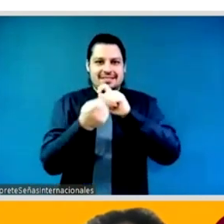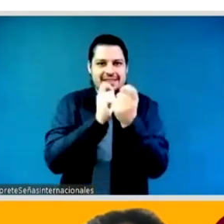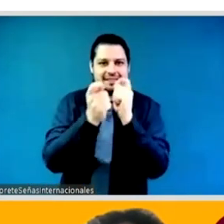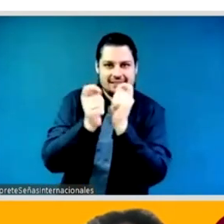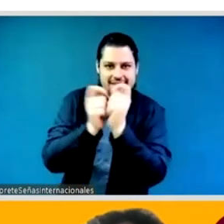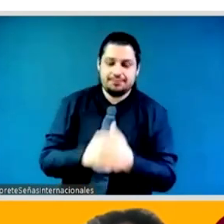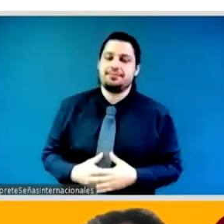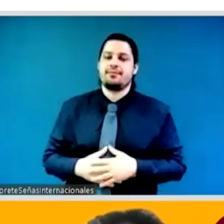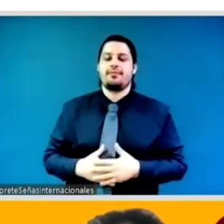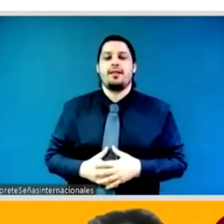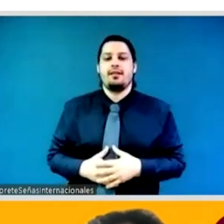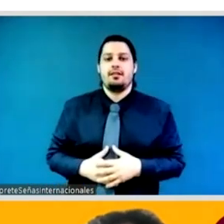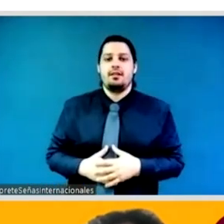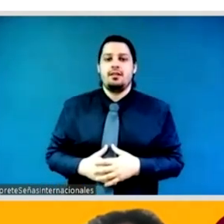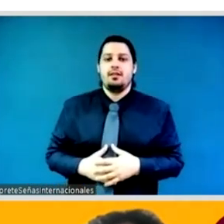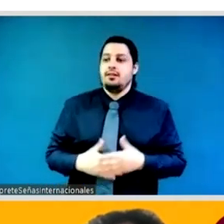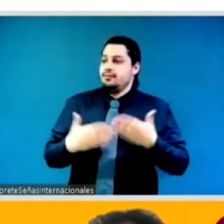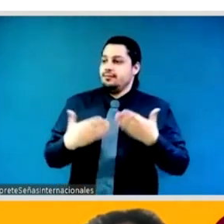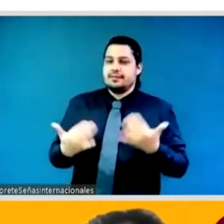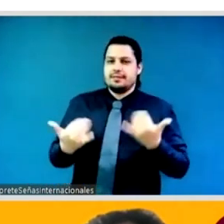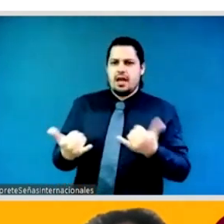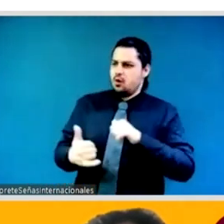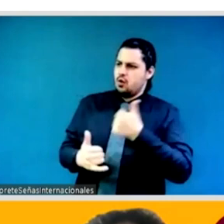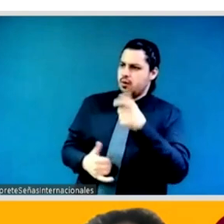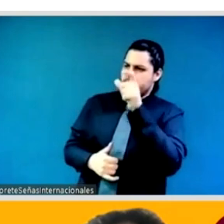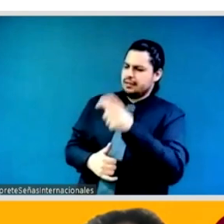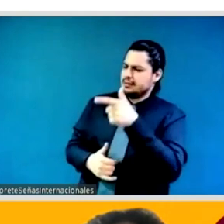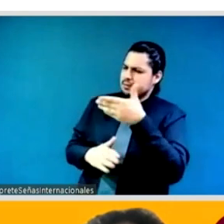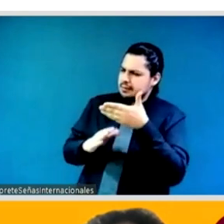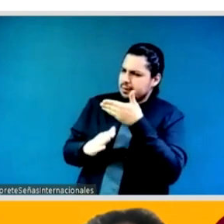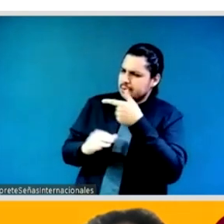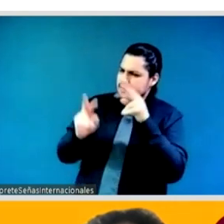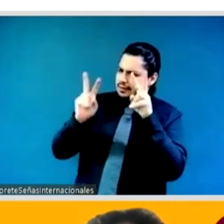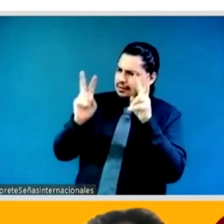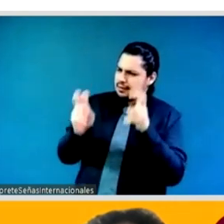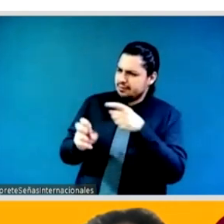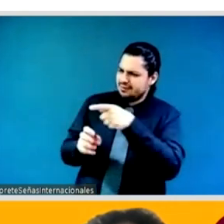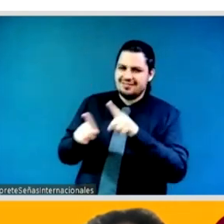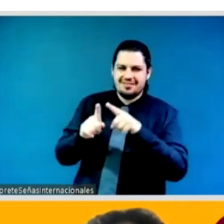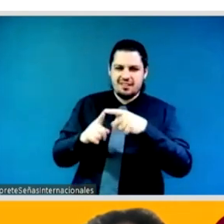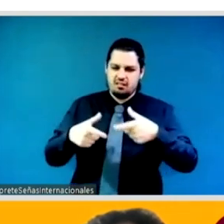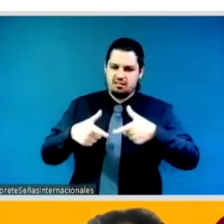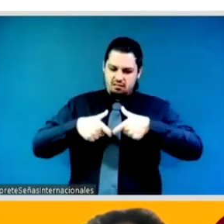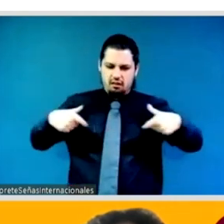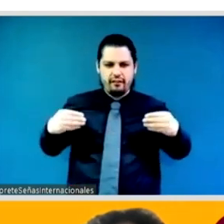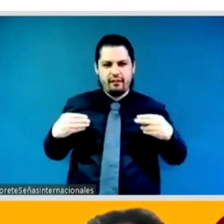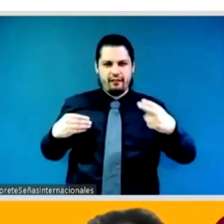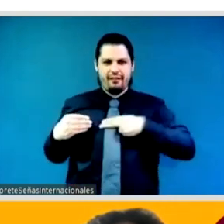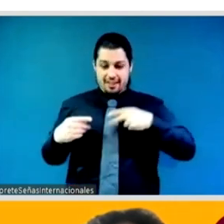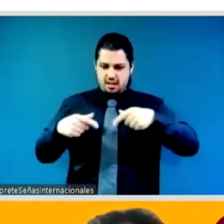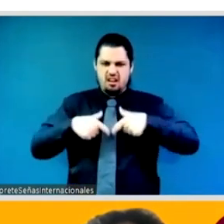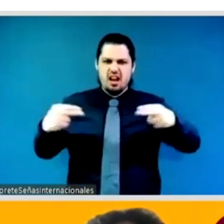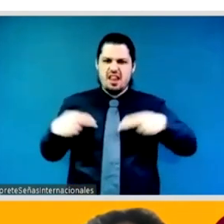and you know harmful stereotypes it's important for all actors from states to the media